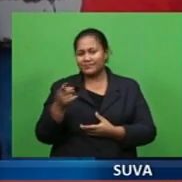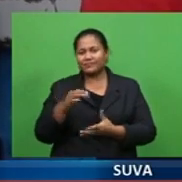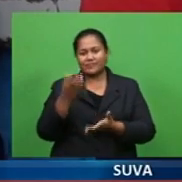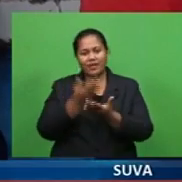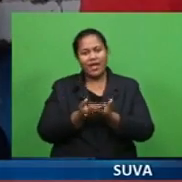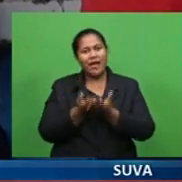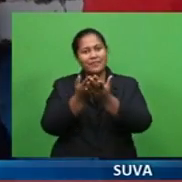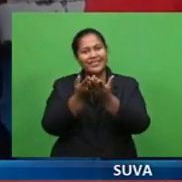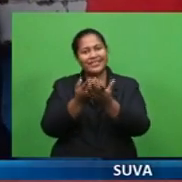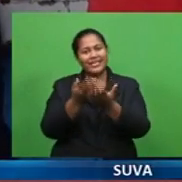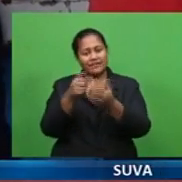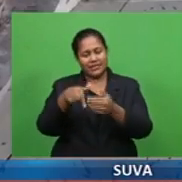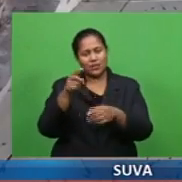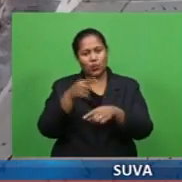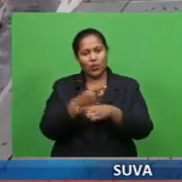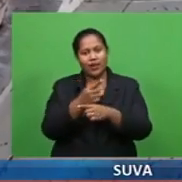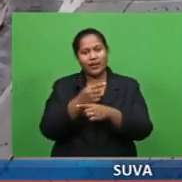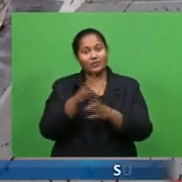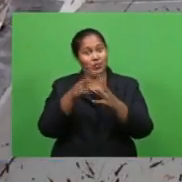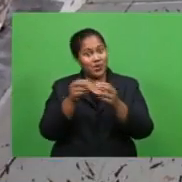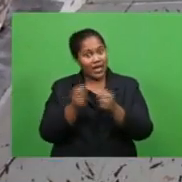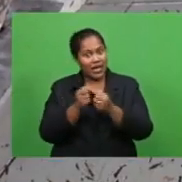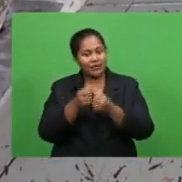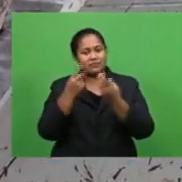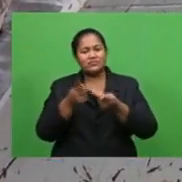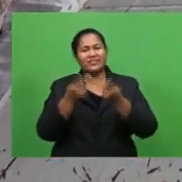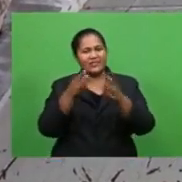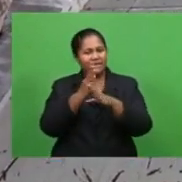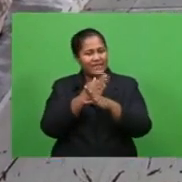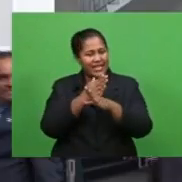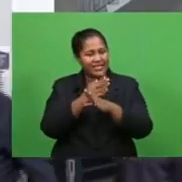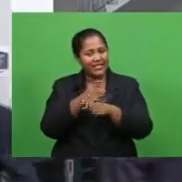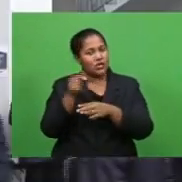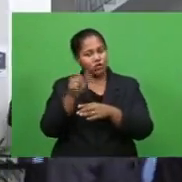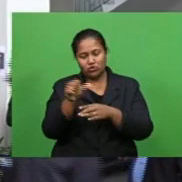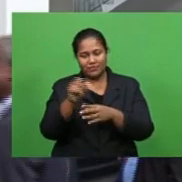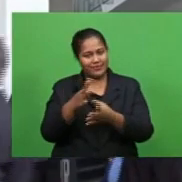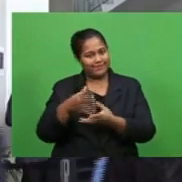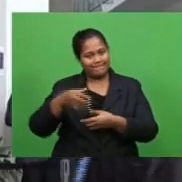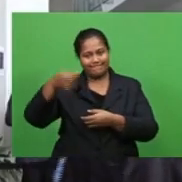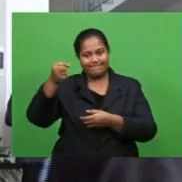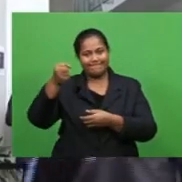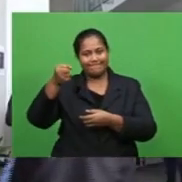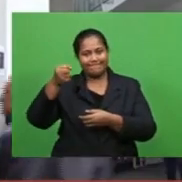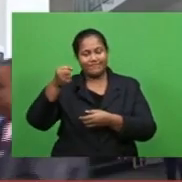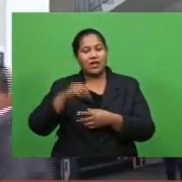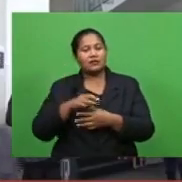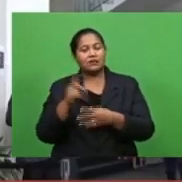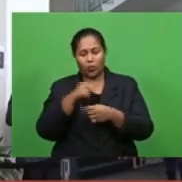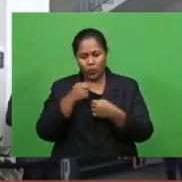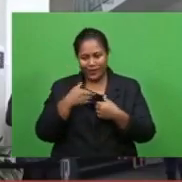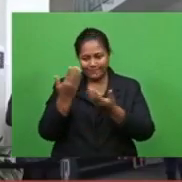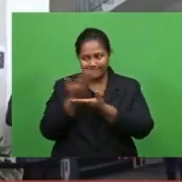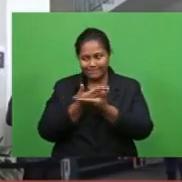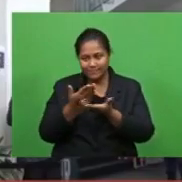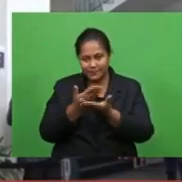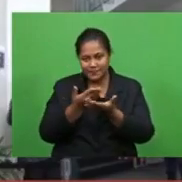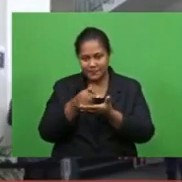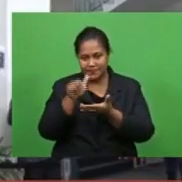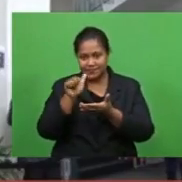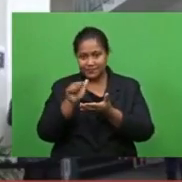being drafted this weekend proposing that the ban of Kawakawa and Donu be deferred. We are discussing the